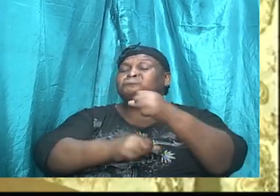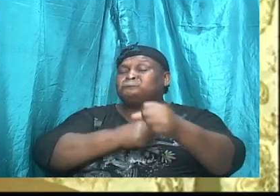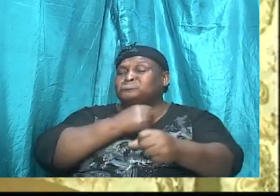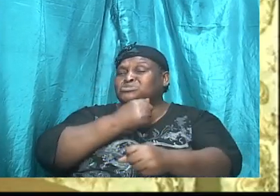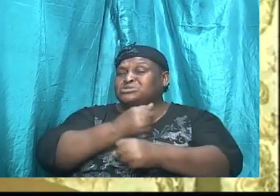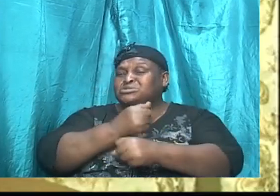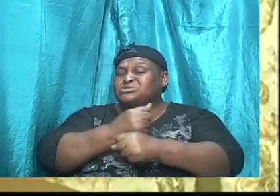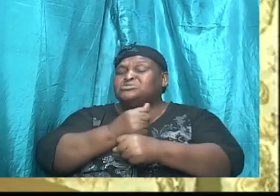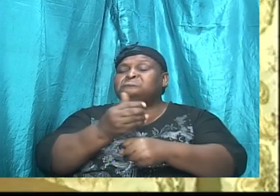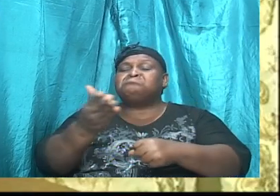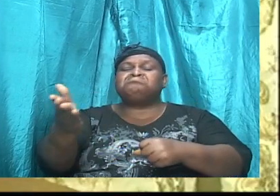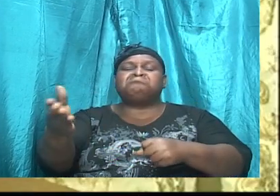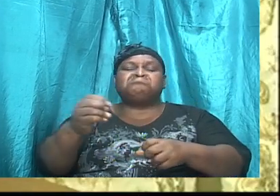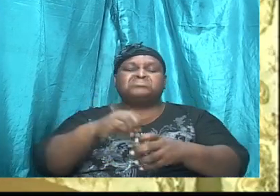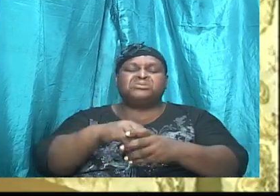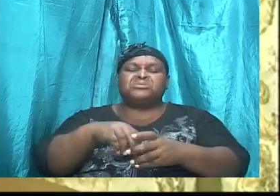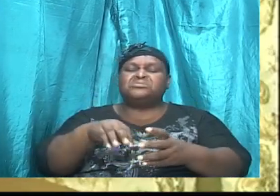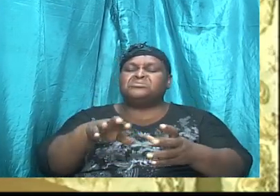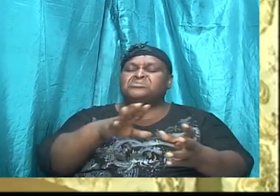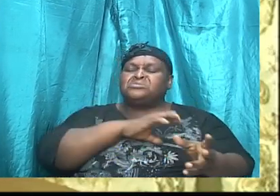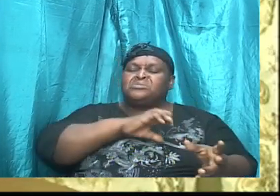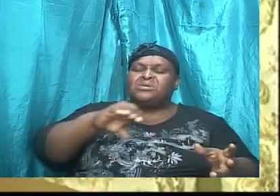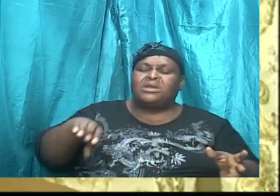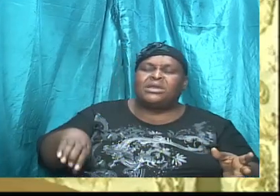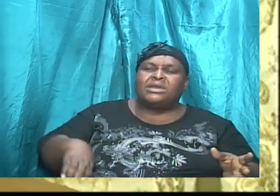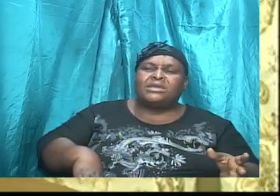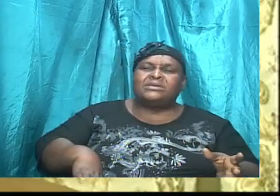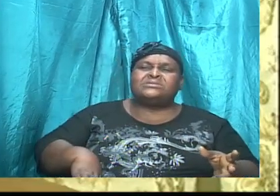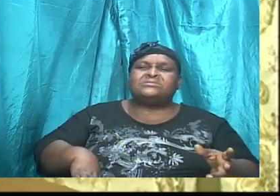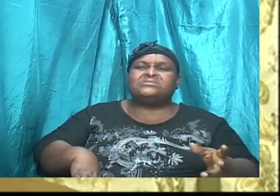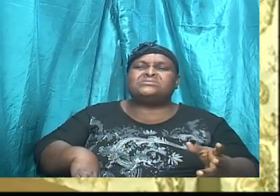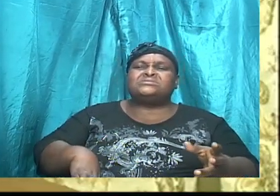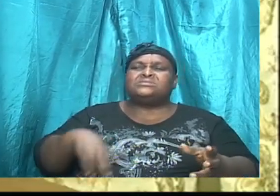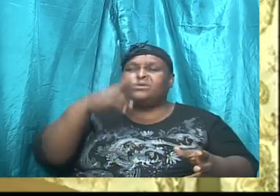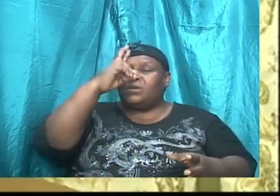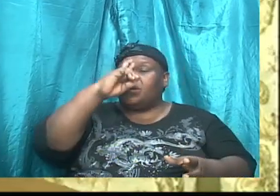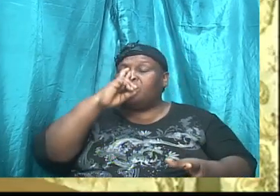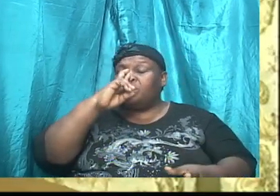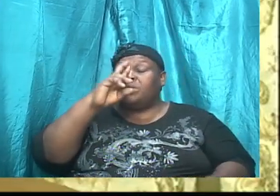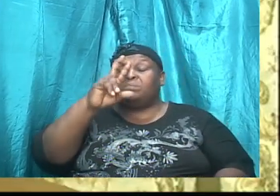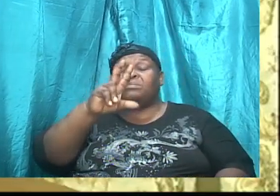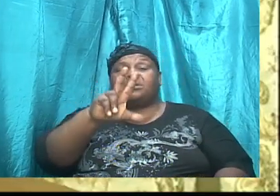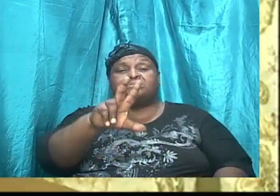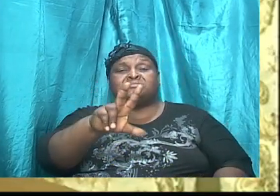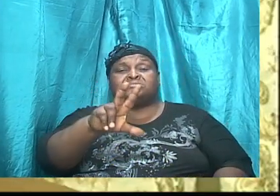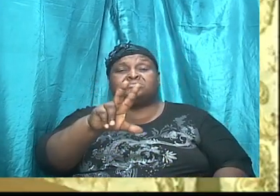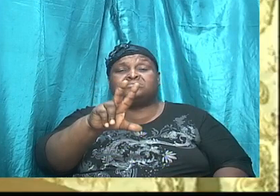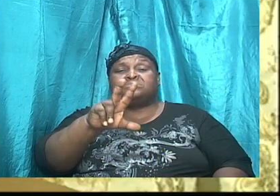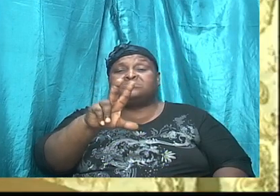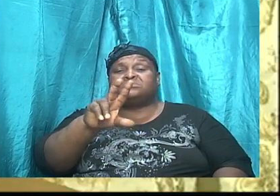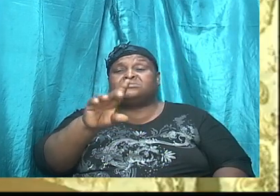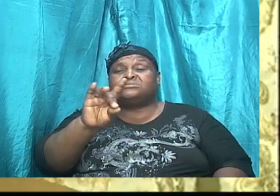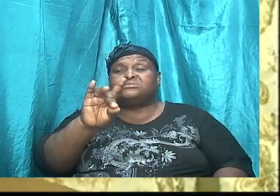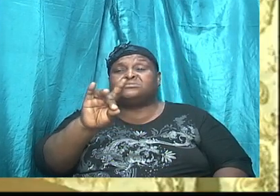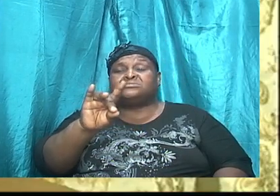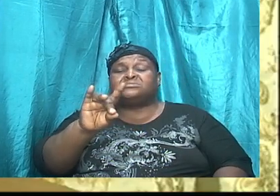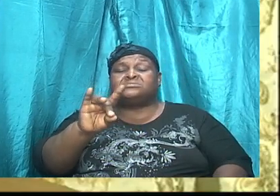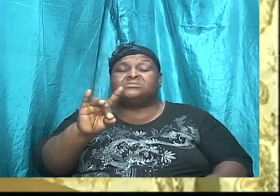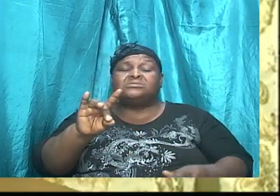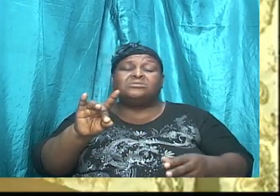that are in Christ. And the book, Romans chapter 8, also ends with an equal